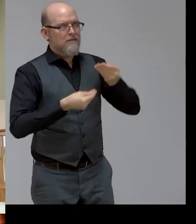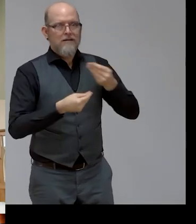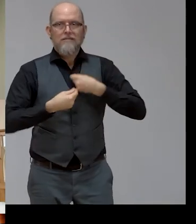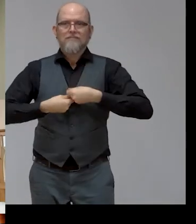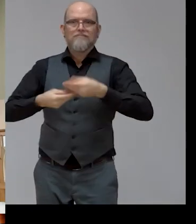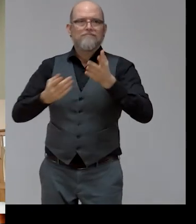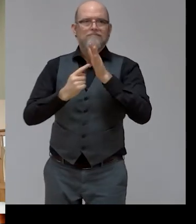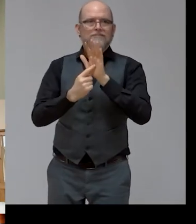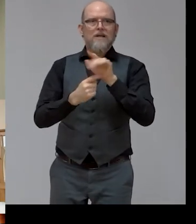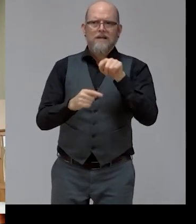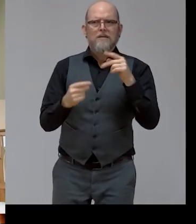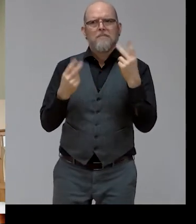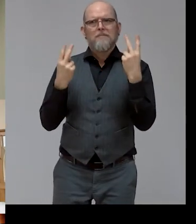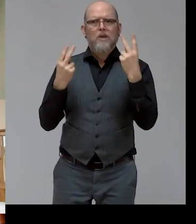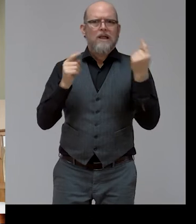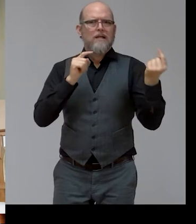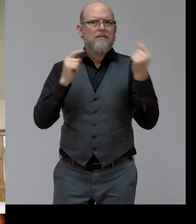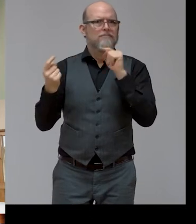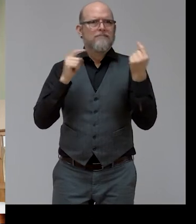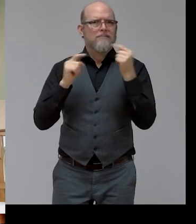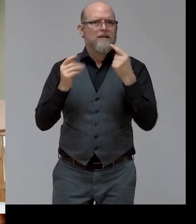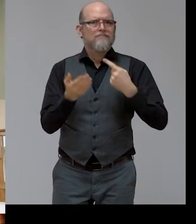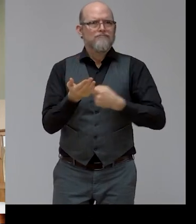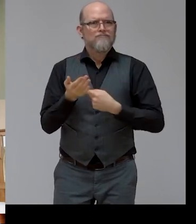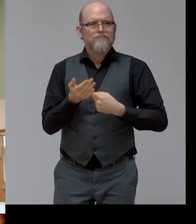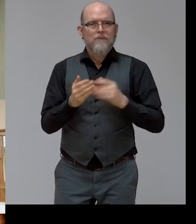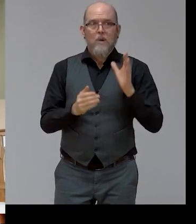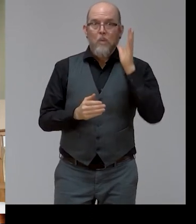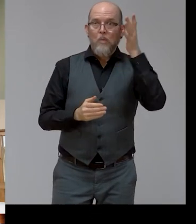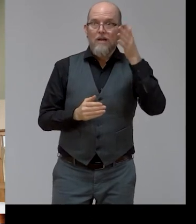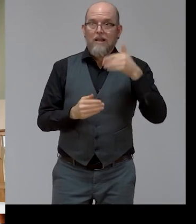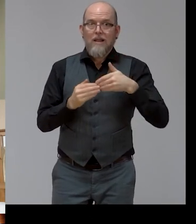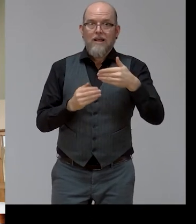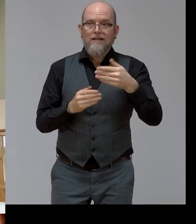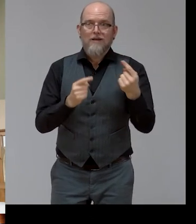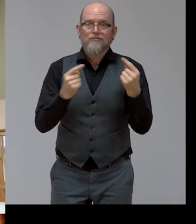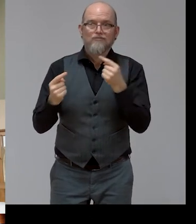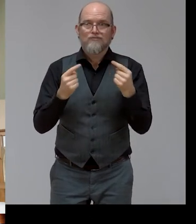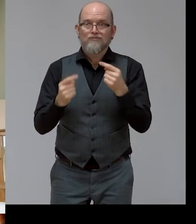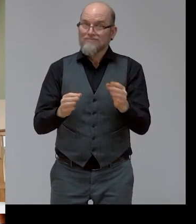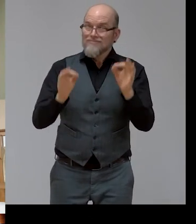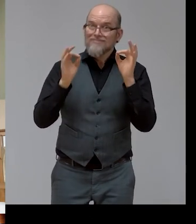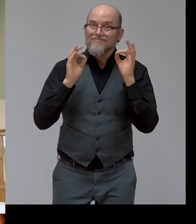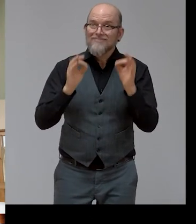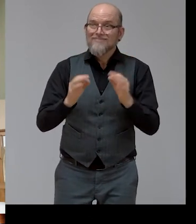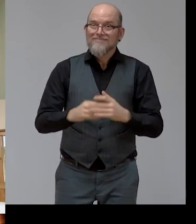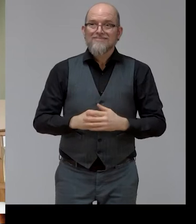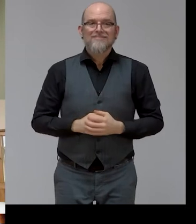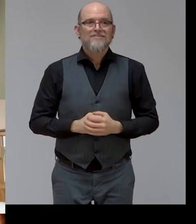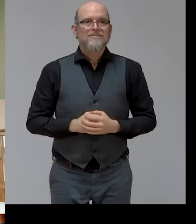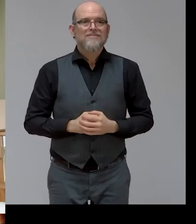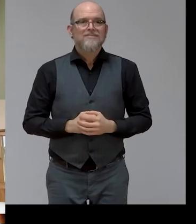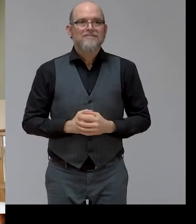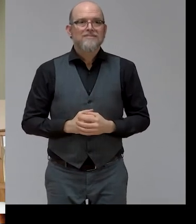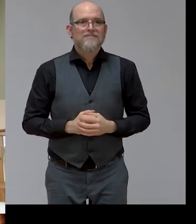debate. We will come back to it in the debate. The participants, I would like to